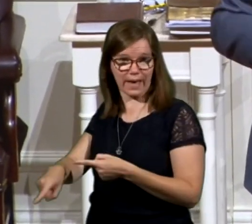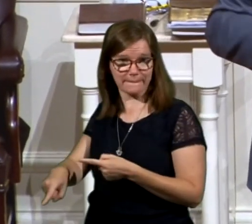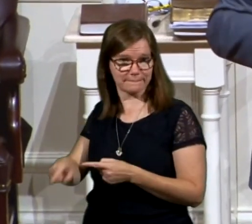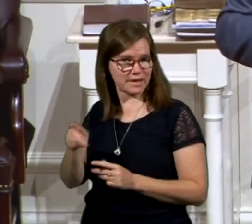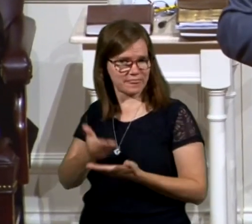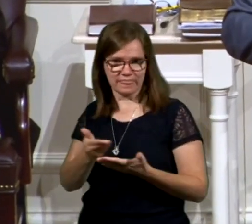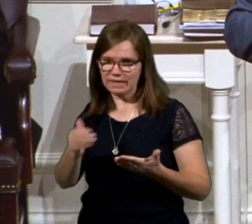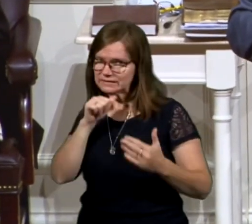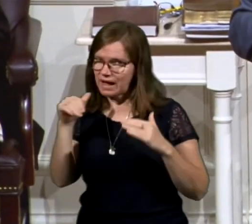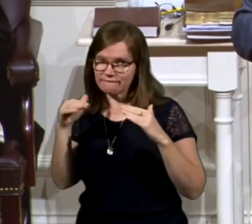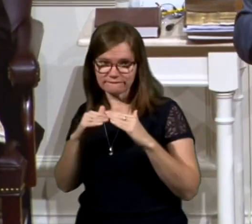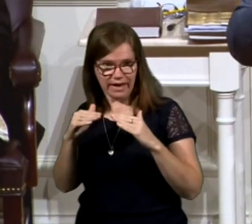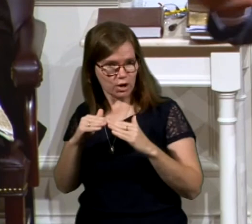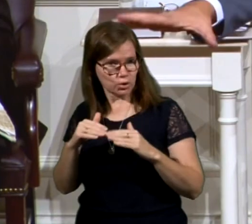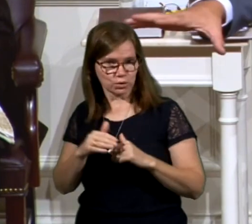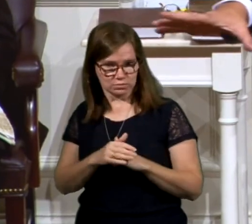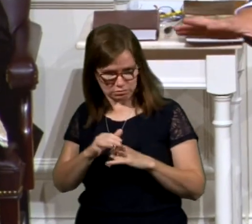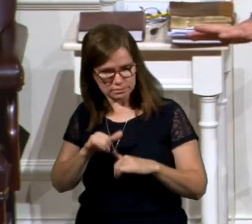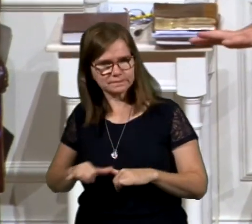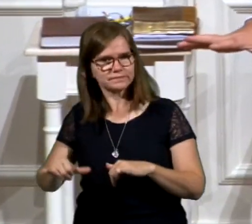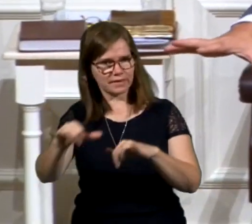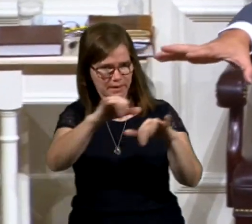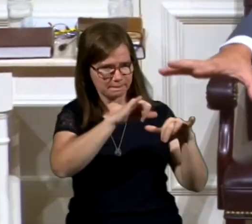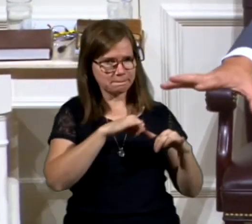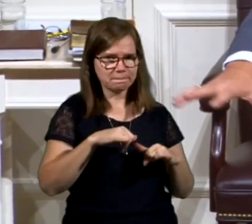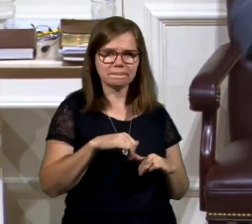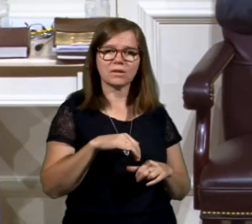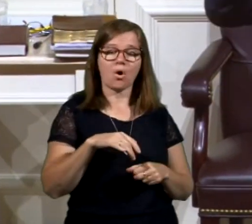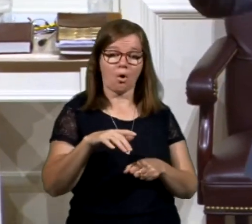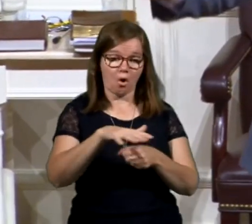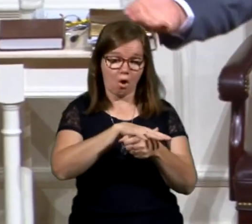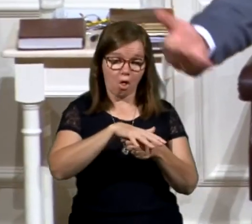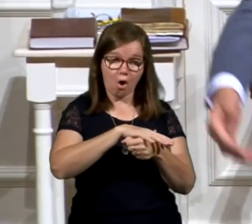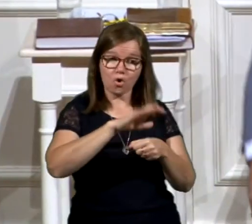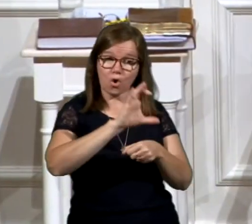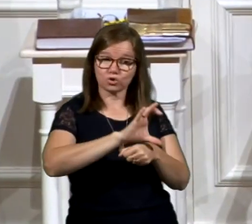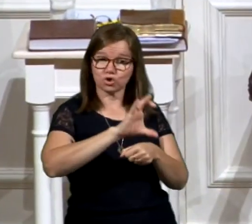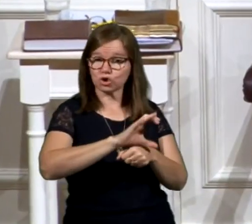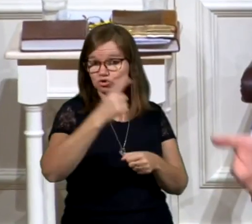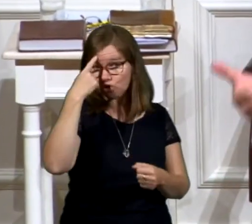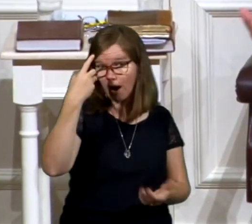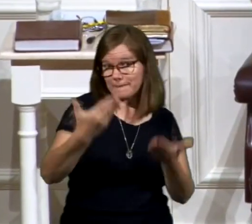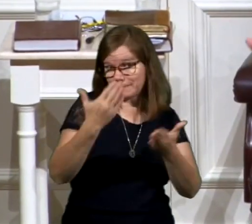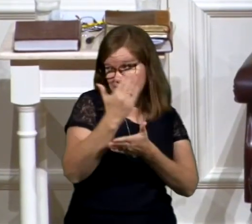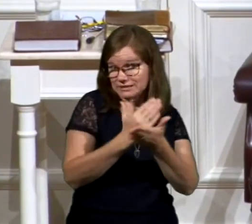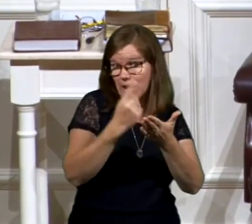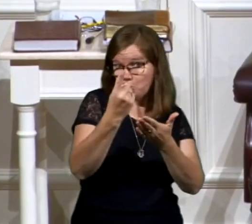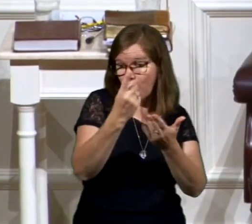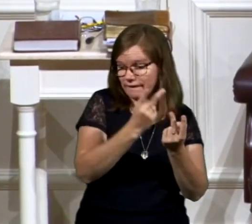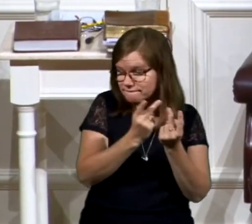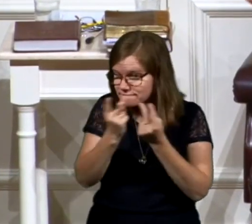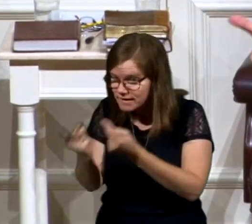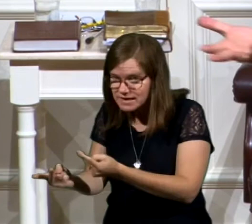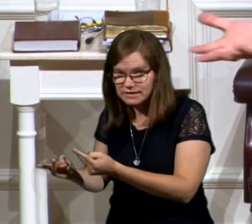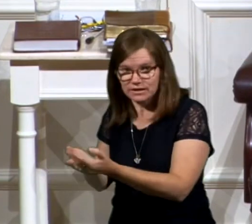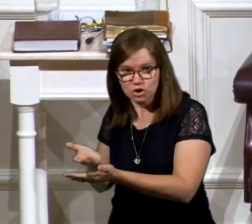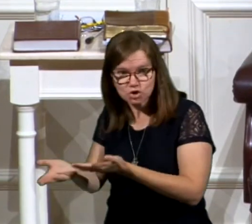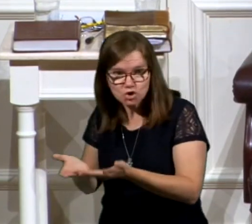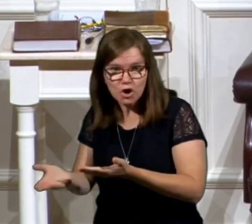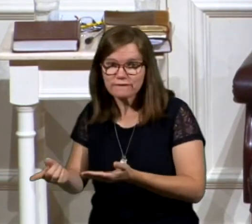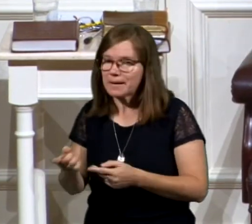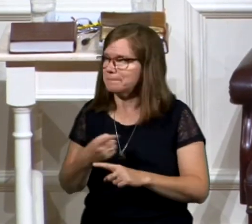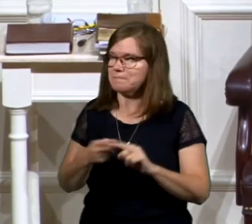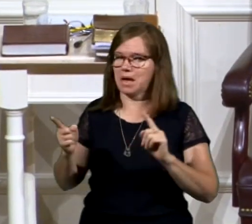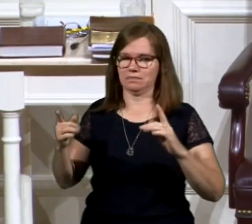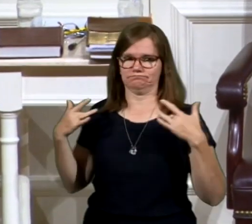fair. Here, where's the local church here? You'd think maybe someone would come down and visit him and minister him. They